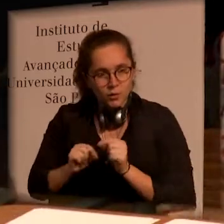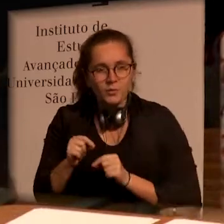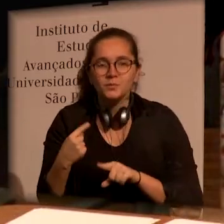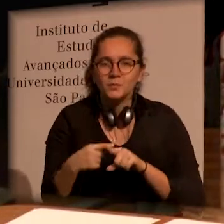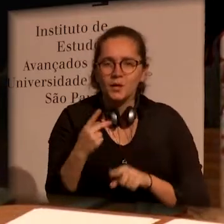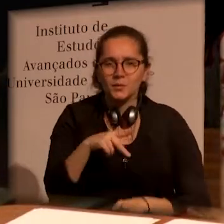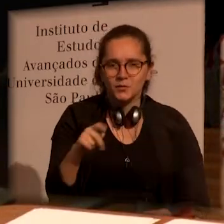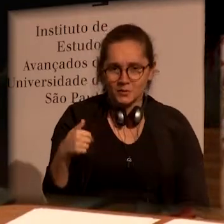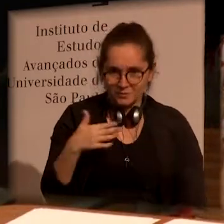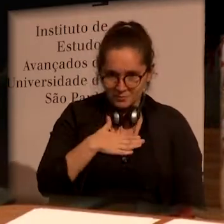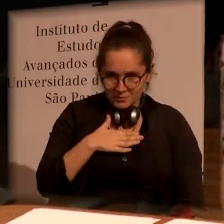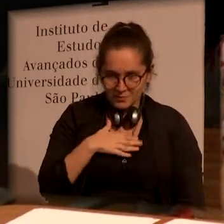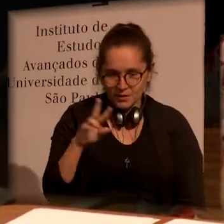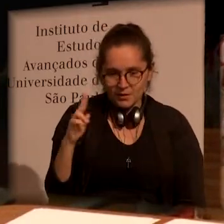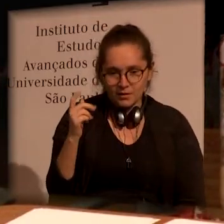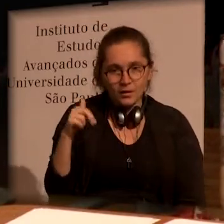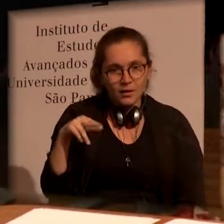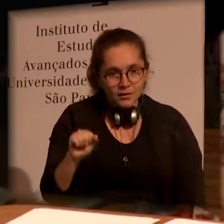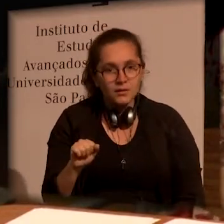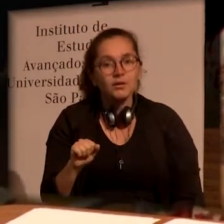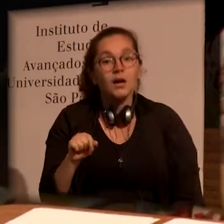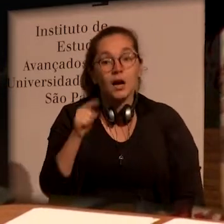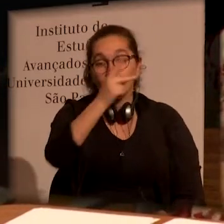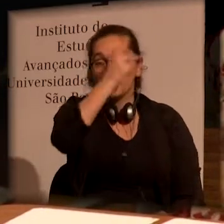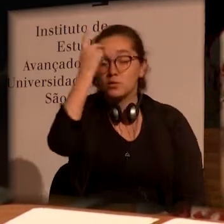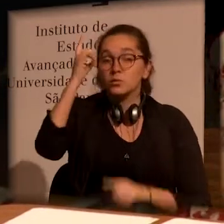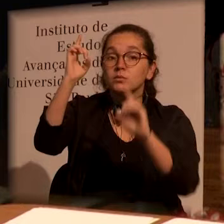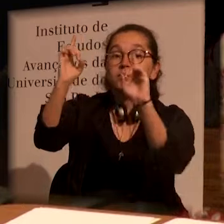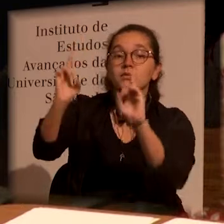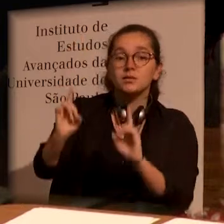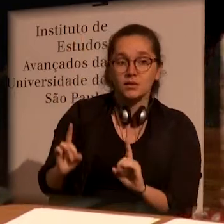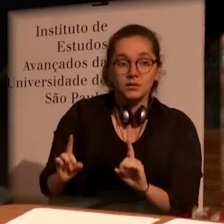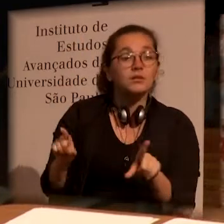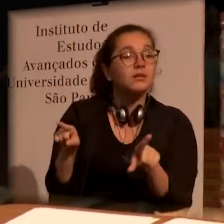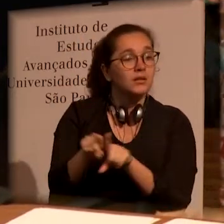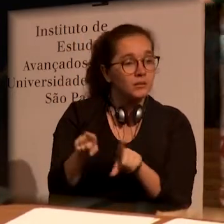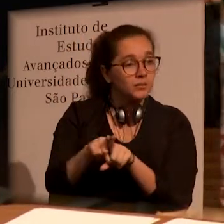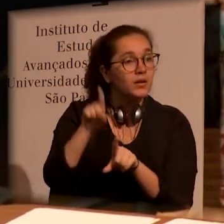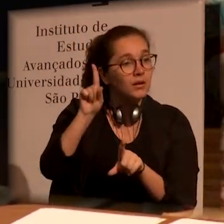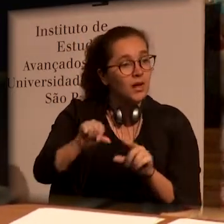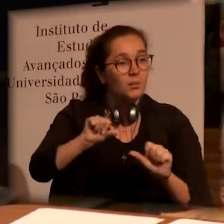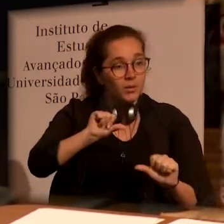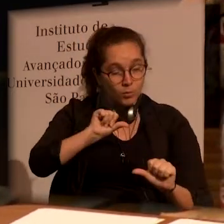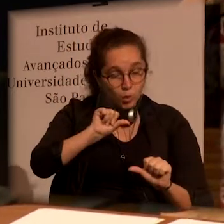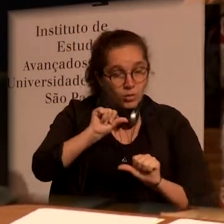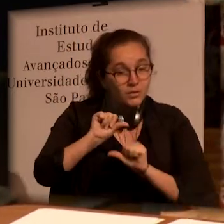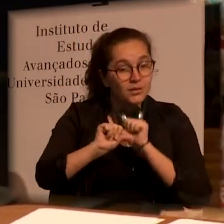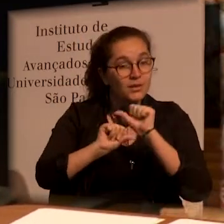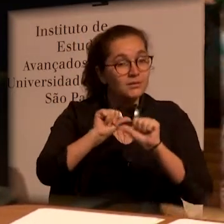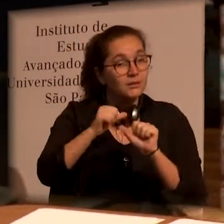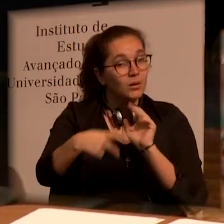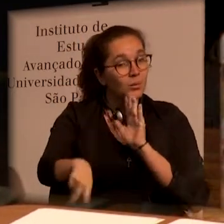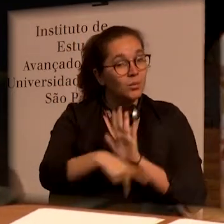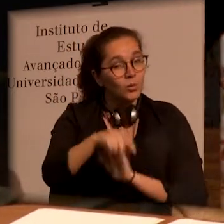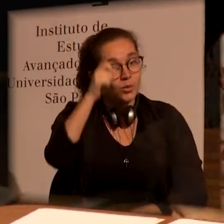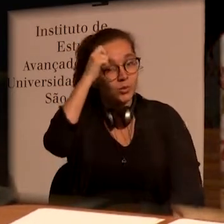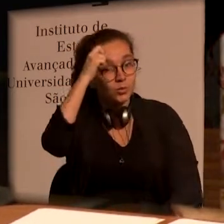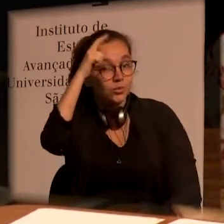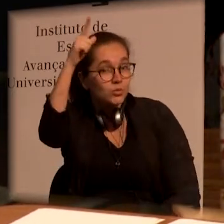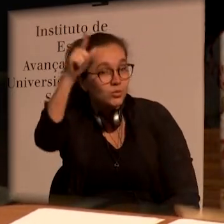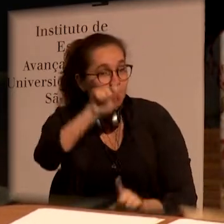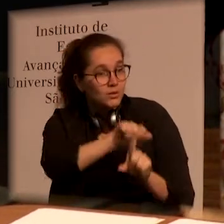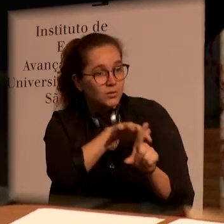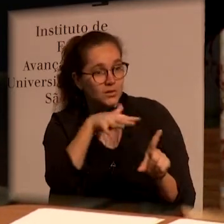this approach involving people with disabilities involves